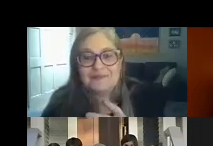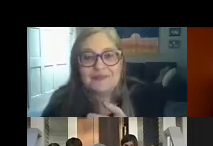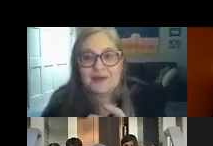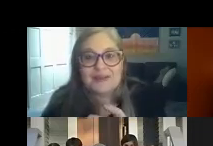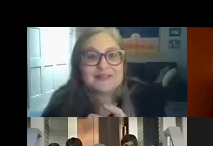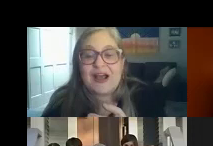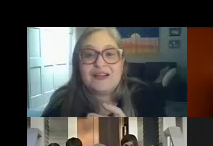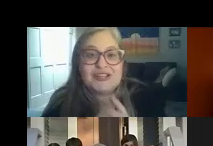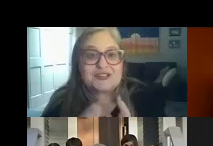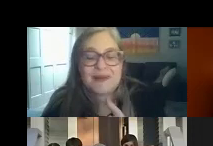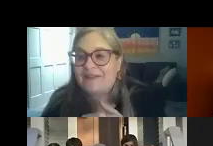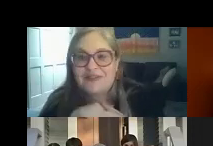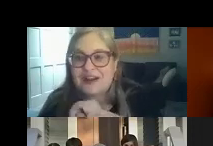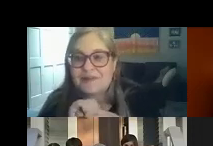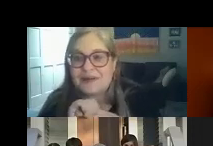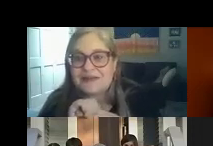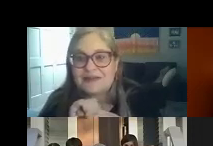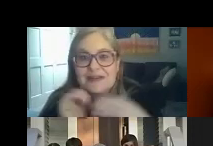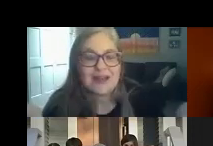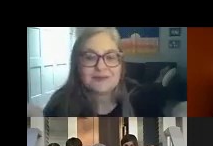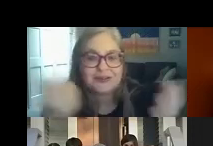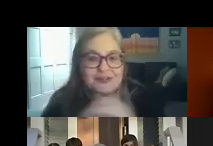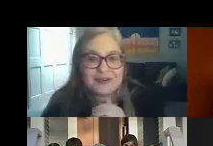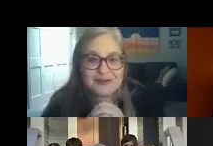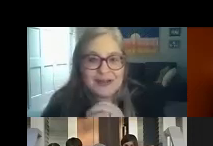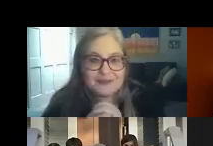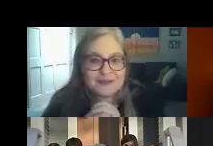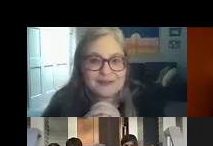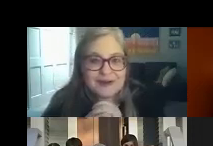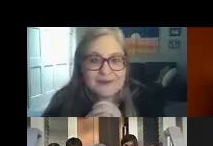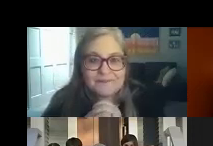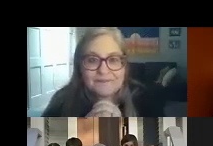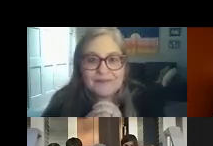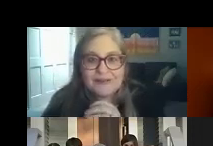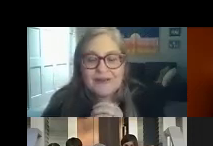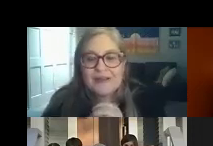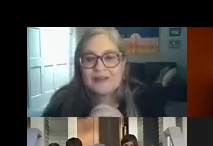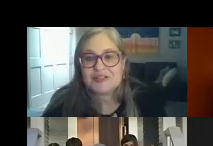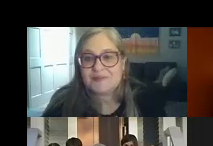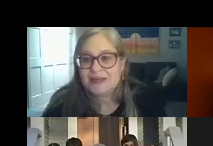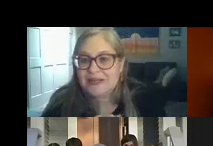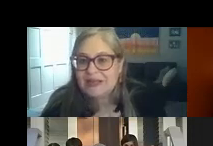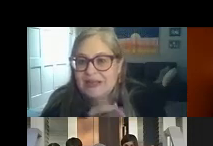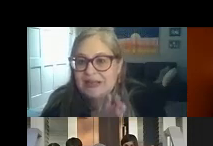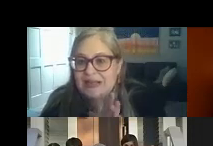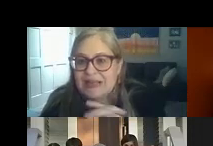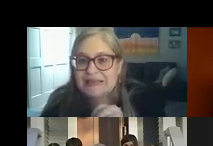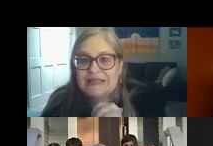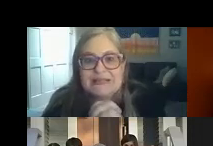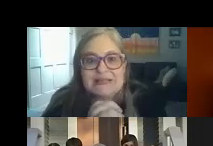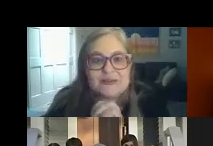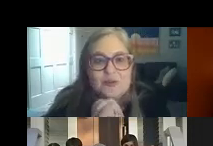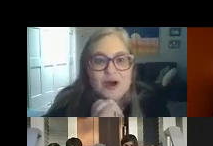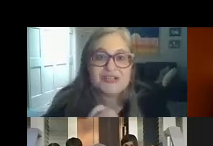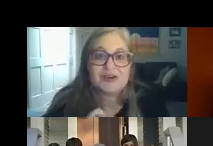a psychologist or behavior therapist anyone you think would be helpful to be there there should be at